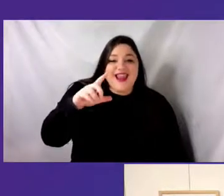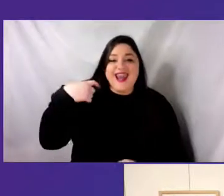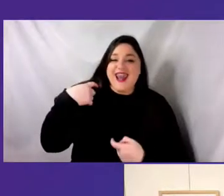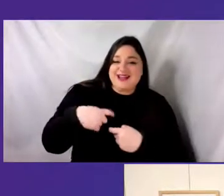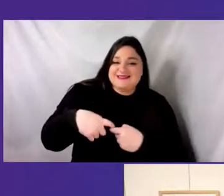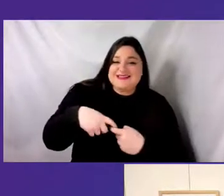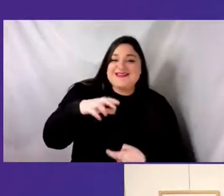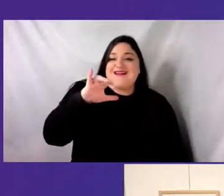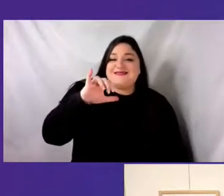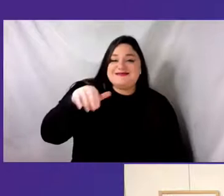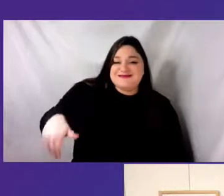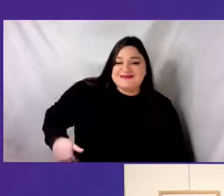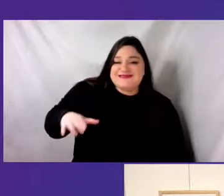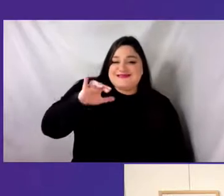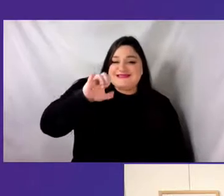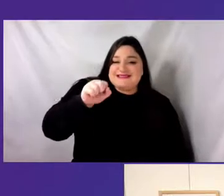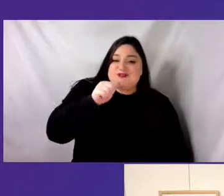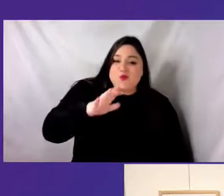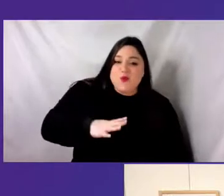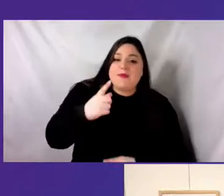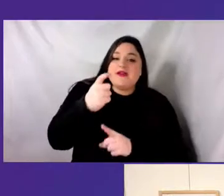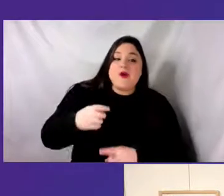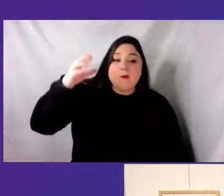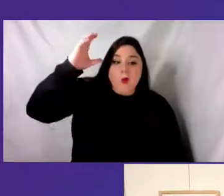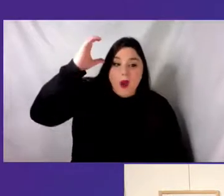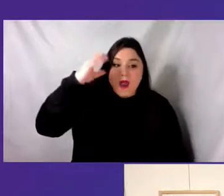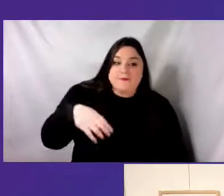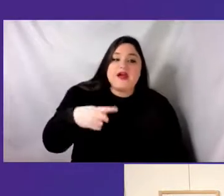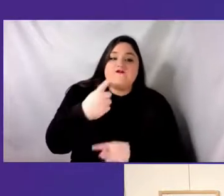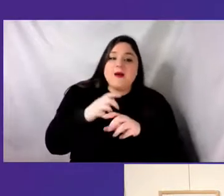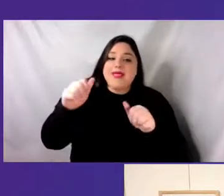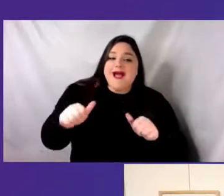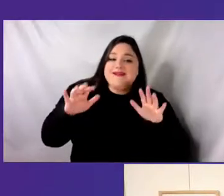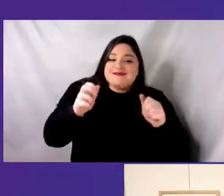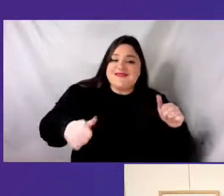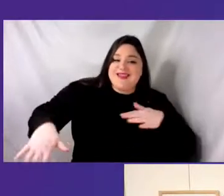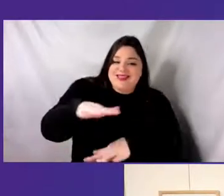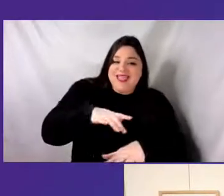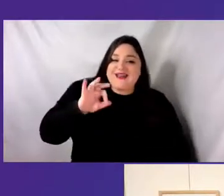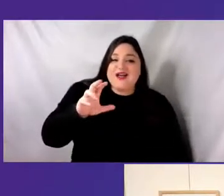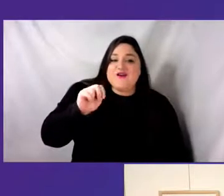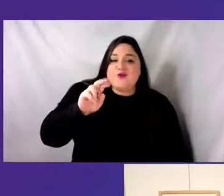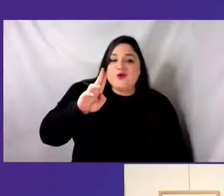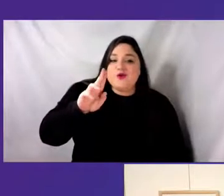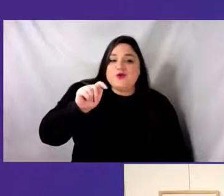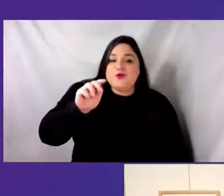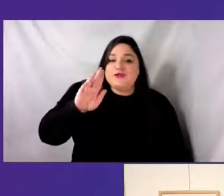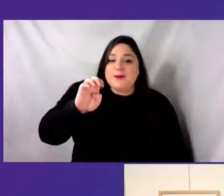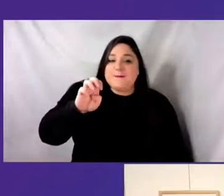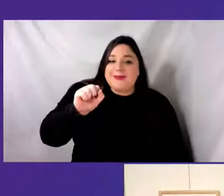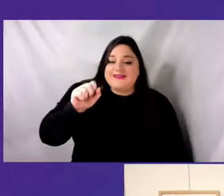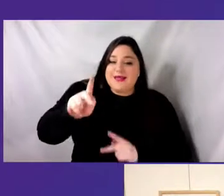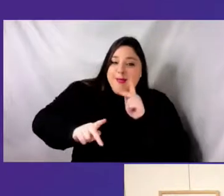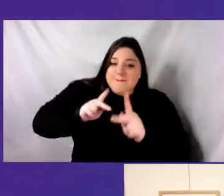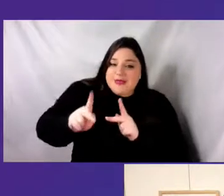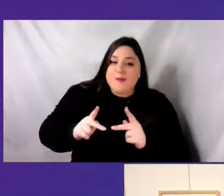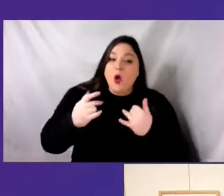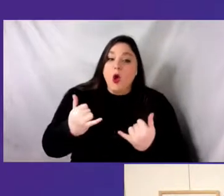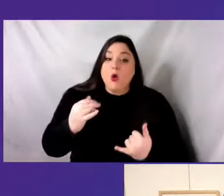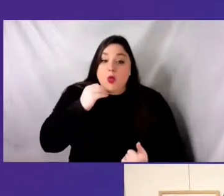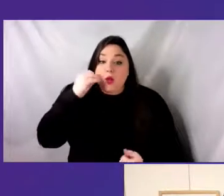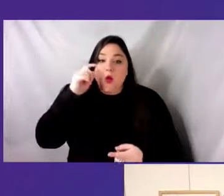unceded territory of the Nutabes people, currently home to Emberacatio, Chami, Dobida,